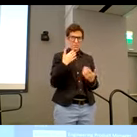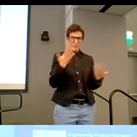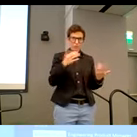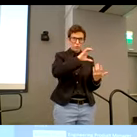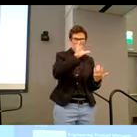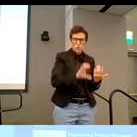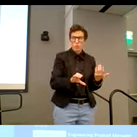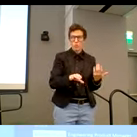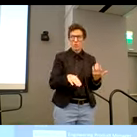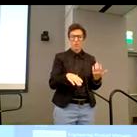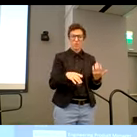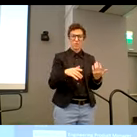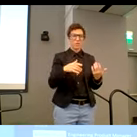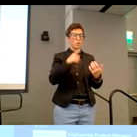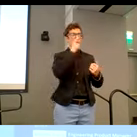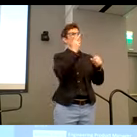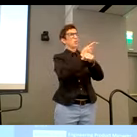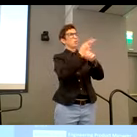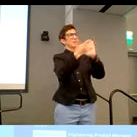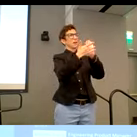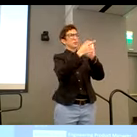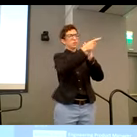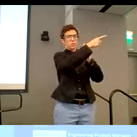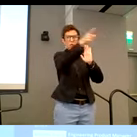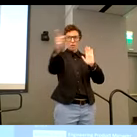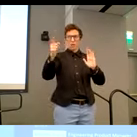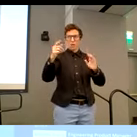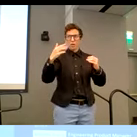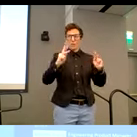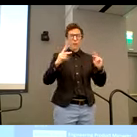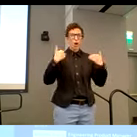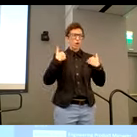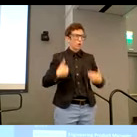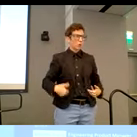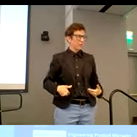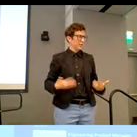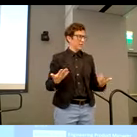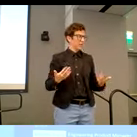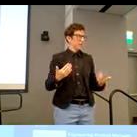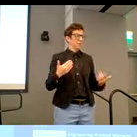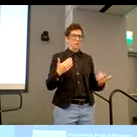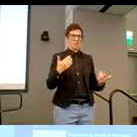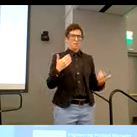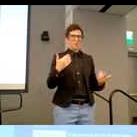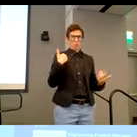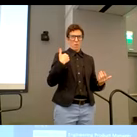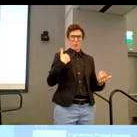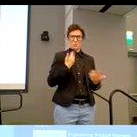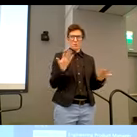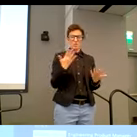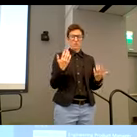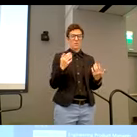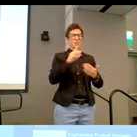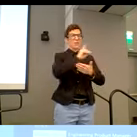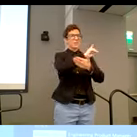using the technology, it, it, it, humanizes. It reminds us that it's, it's, it's, uh, it's